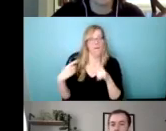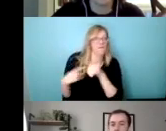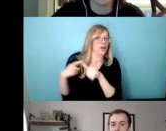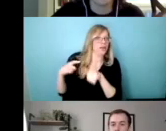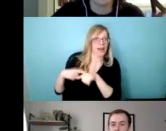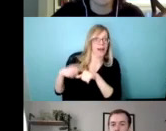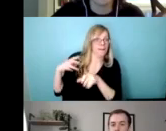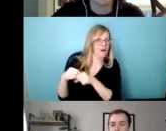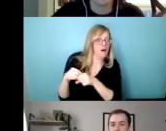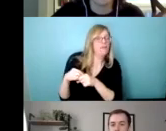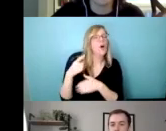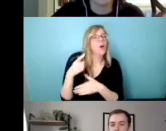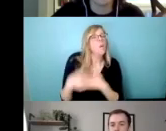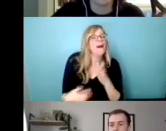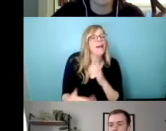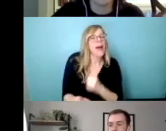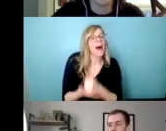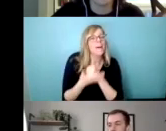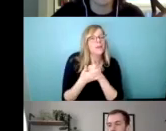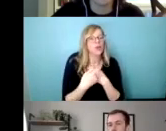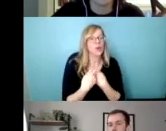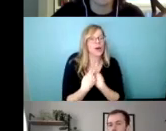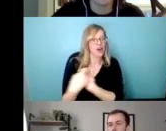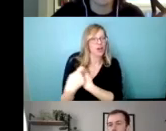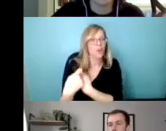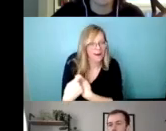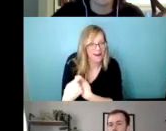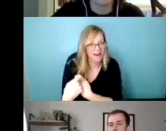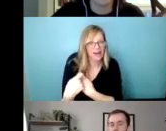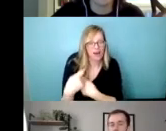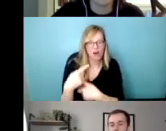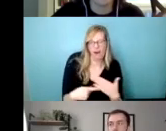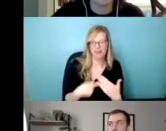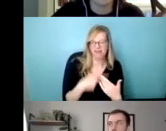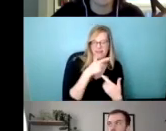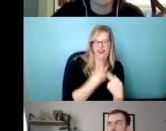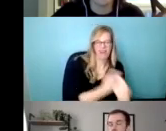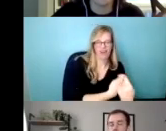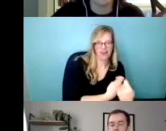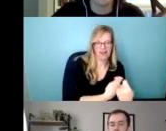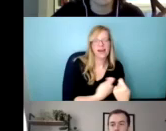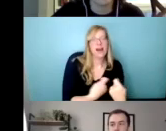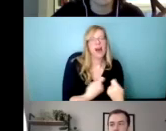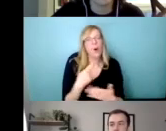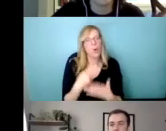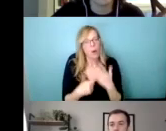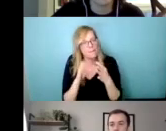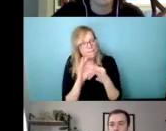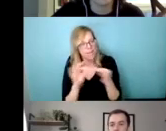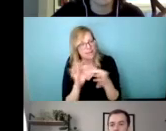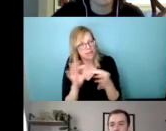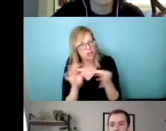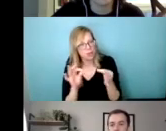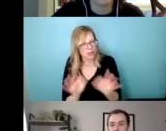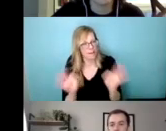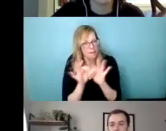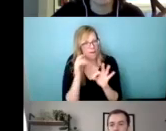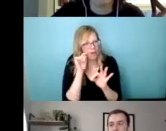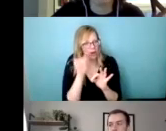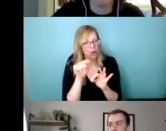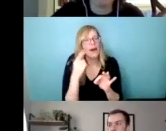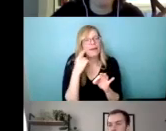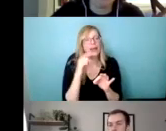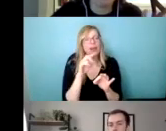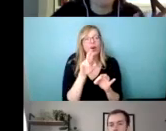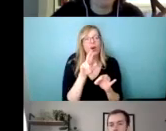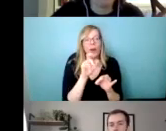terms of kind of hooking you in and what didn't, what messages really resonated, uh, and let's stick to those questions, which I think Grace is going to pop into the